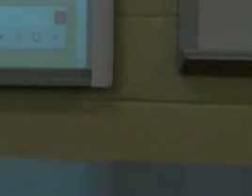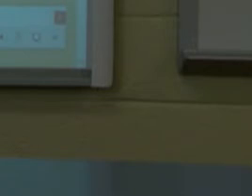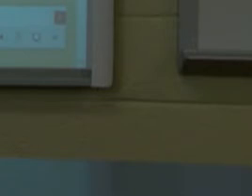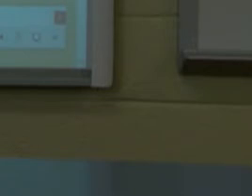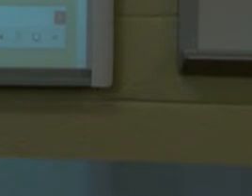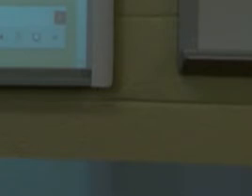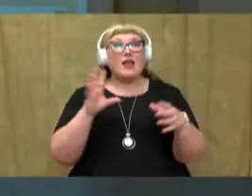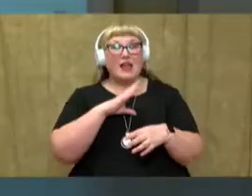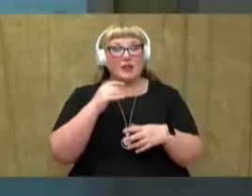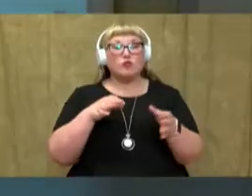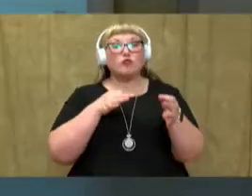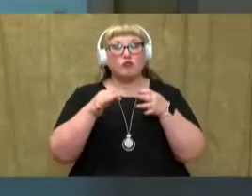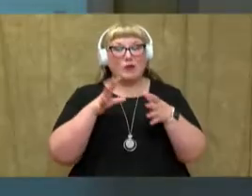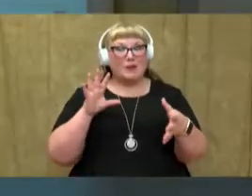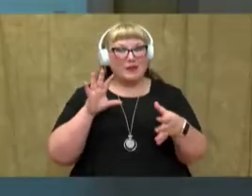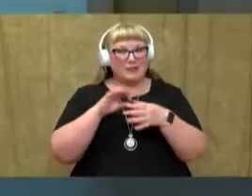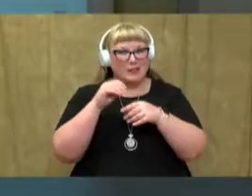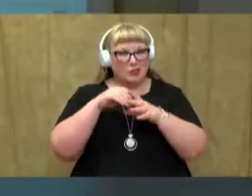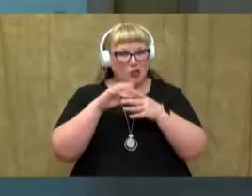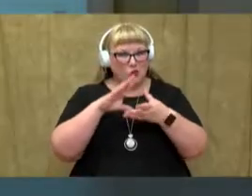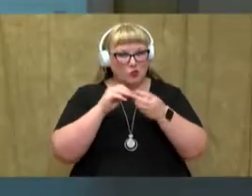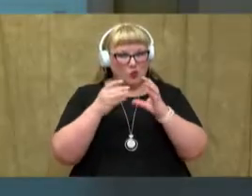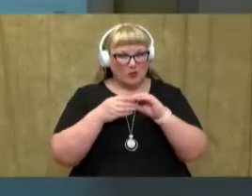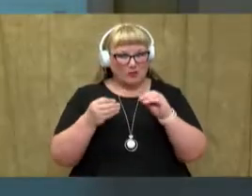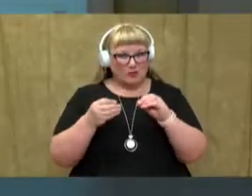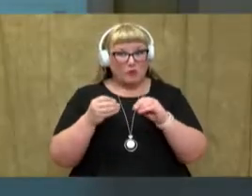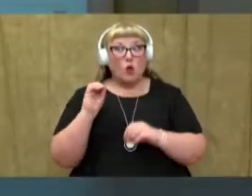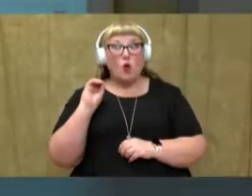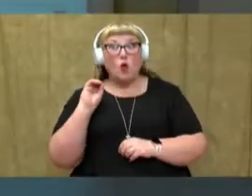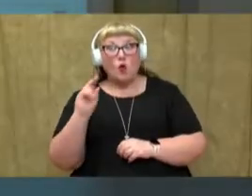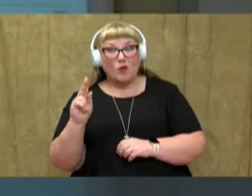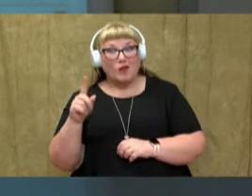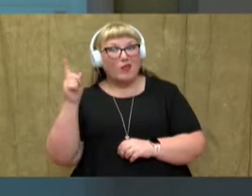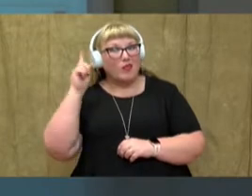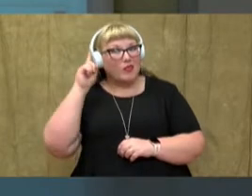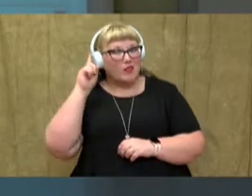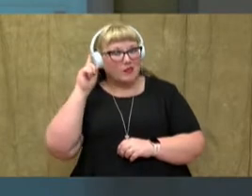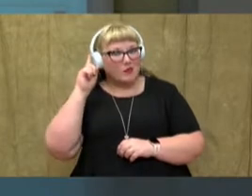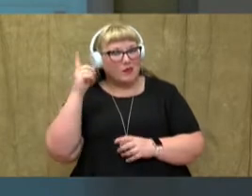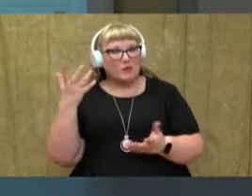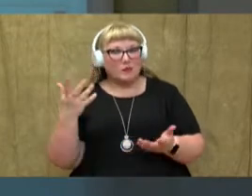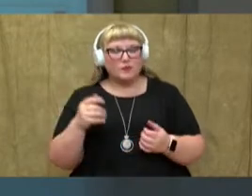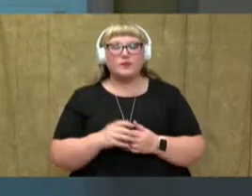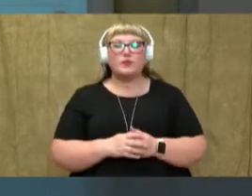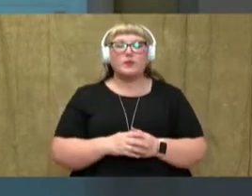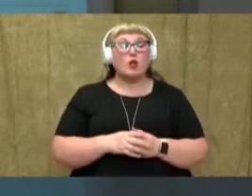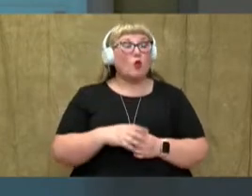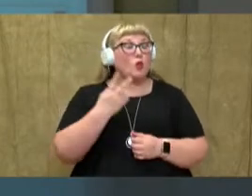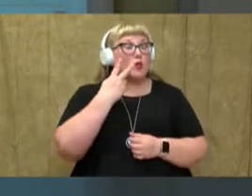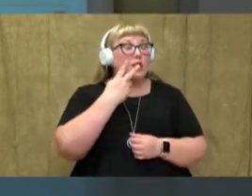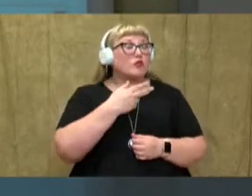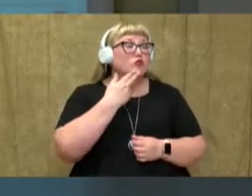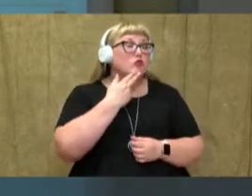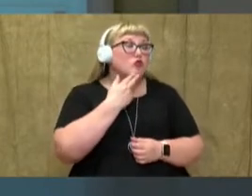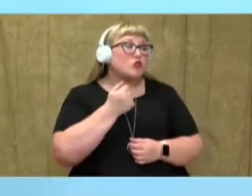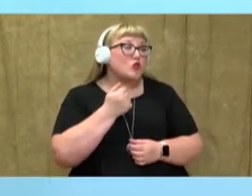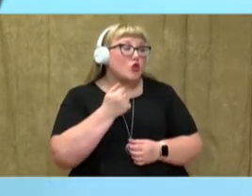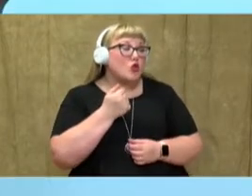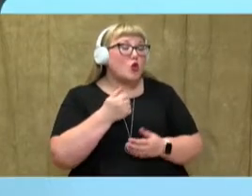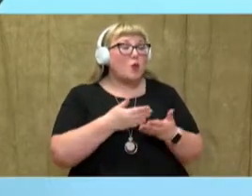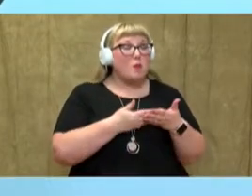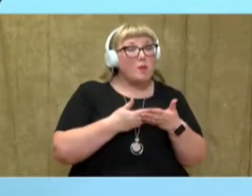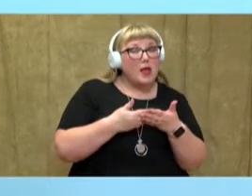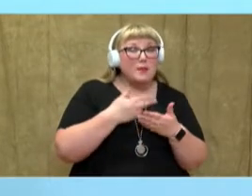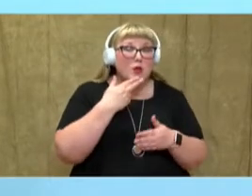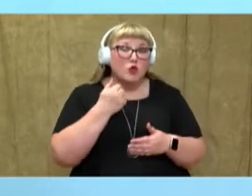text. All right, I want you to think about this. When people see a cute baby or a cute